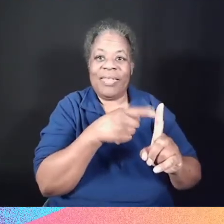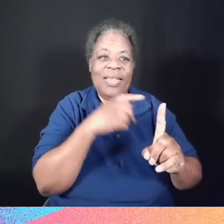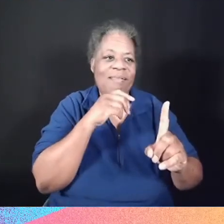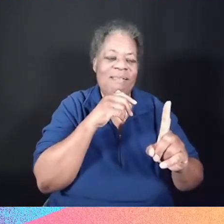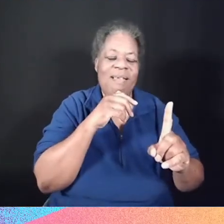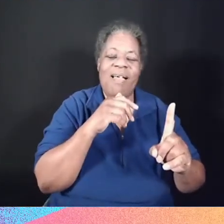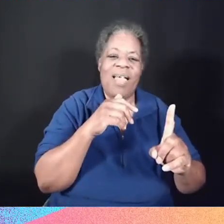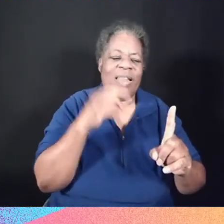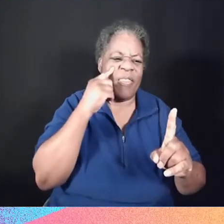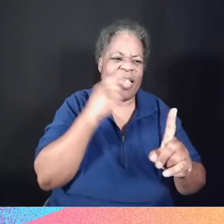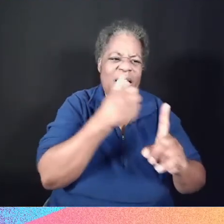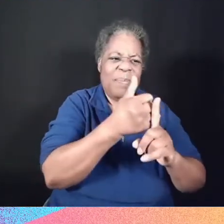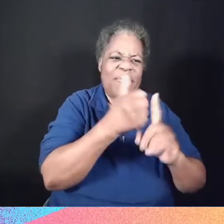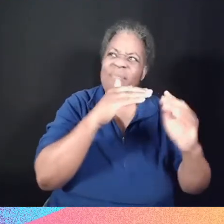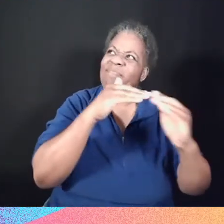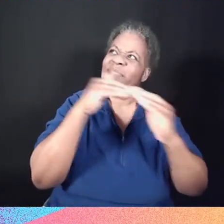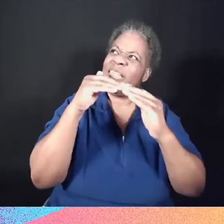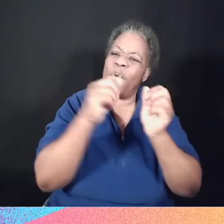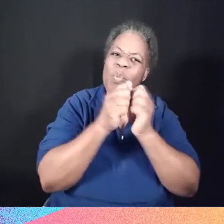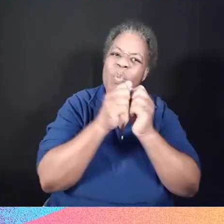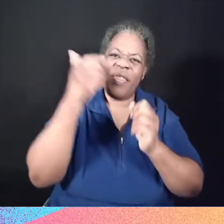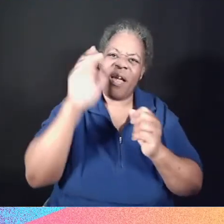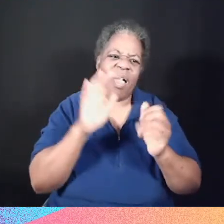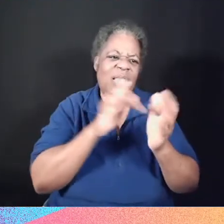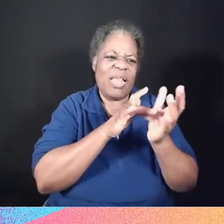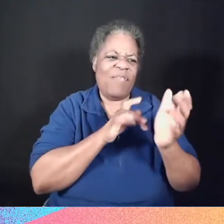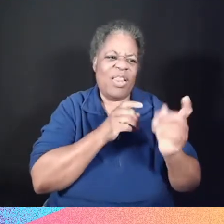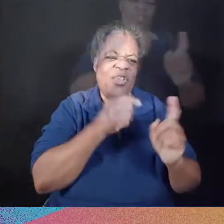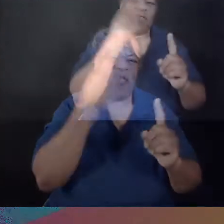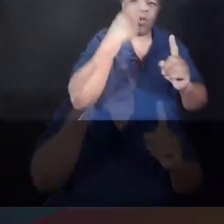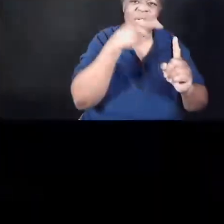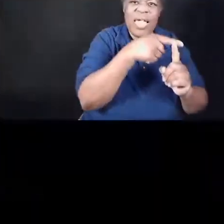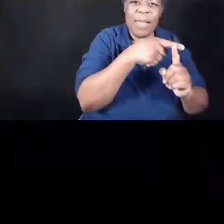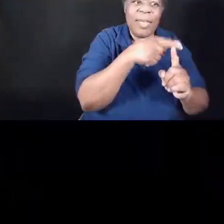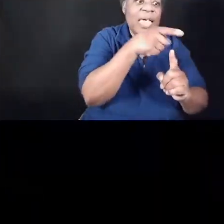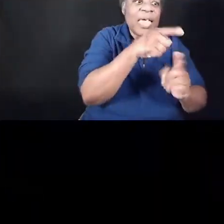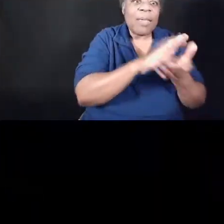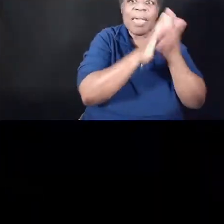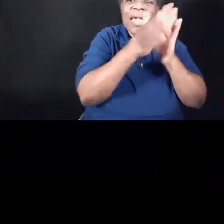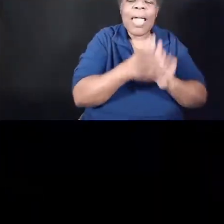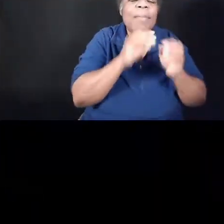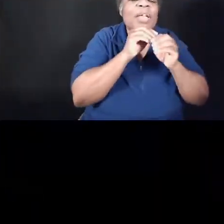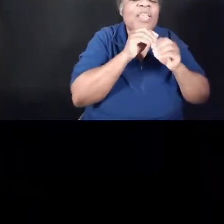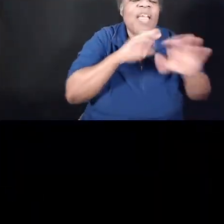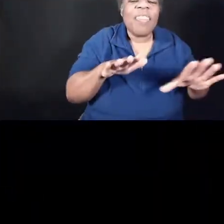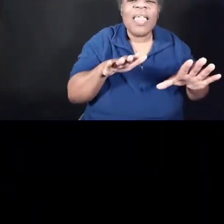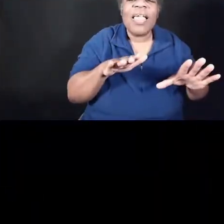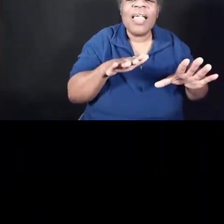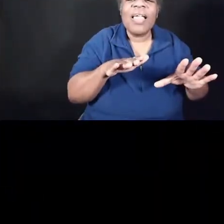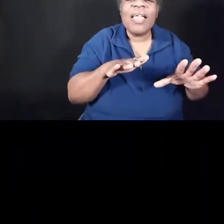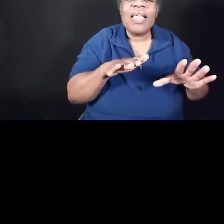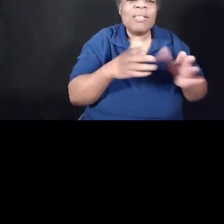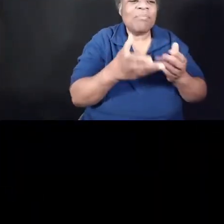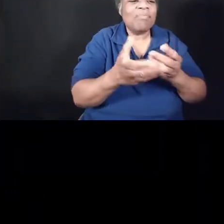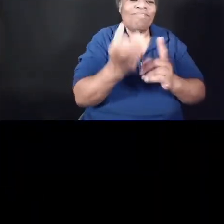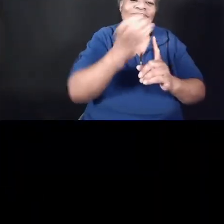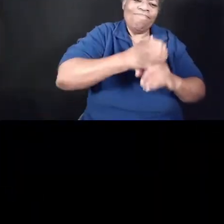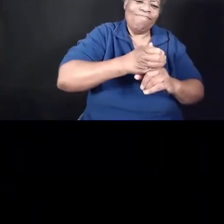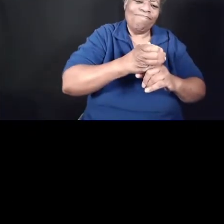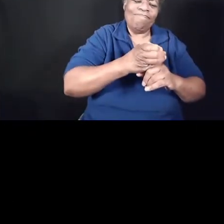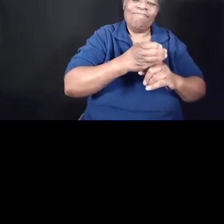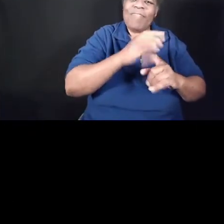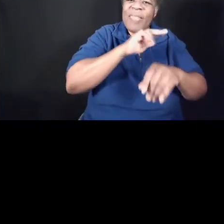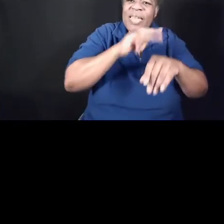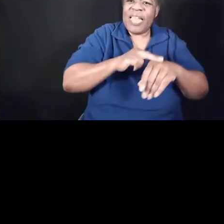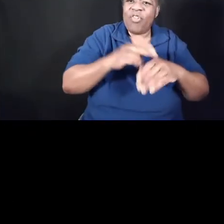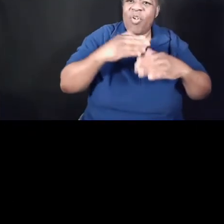something to be used to His own advantage. Rather, made Himself nothing by taking on the very nature of a servant, being made in